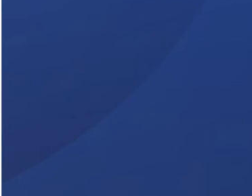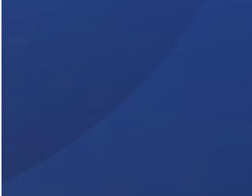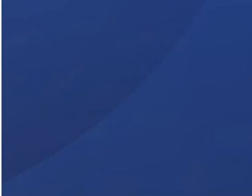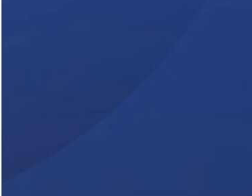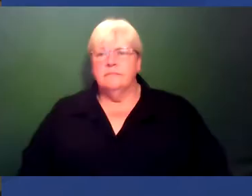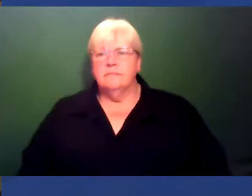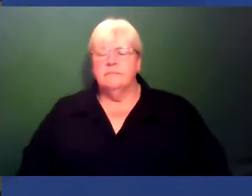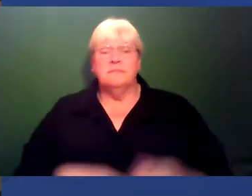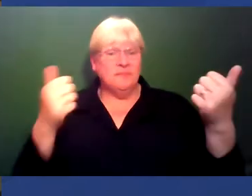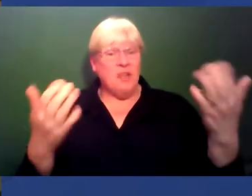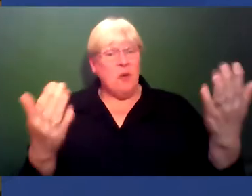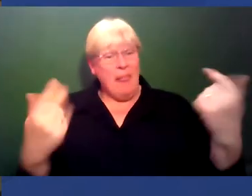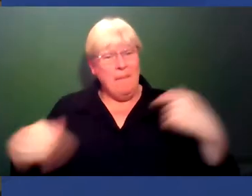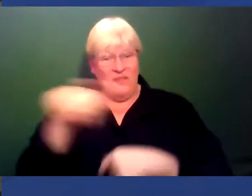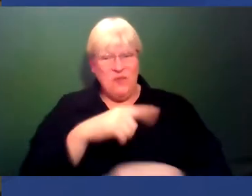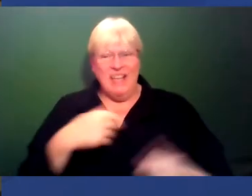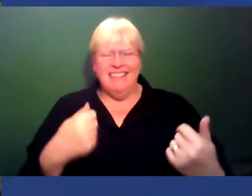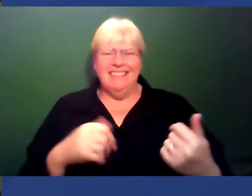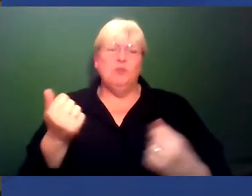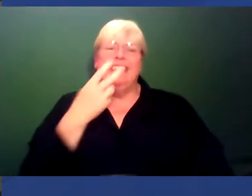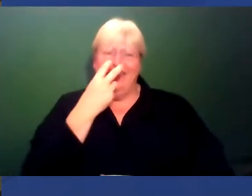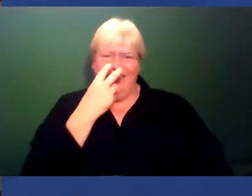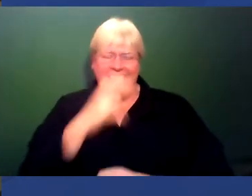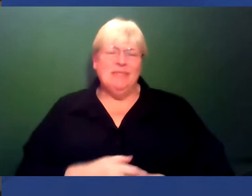Okay, welcome everybody. Good evening.